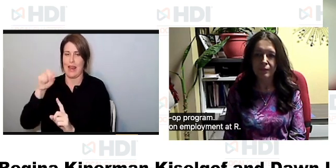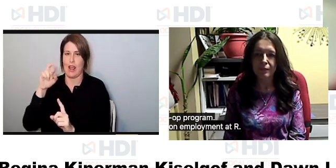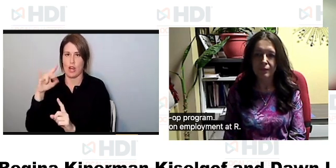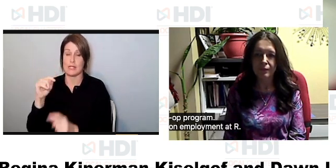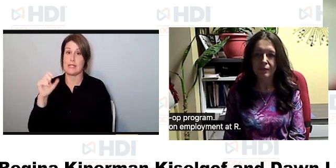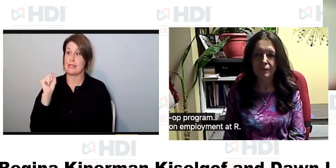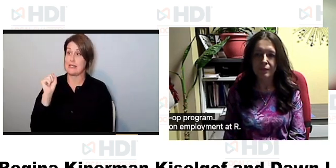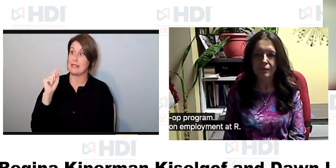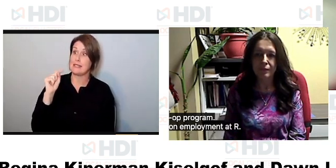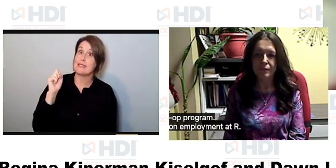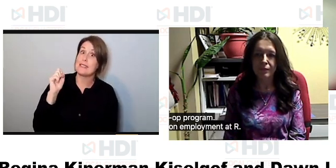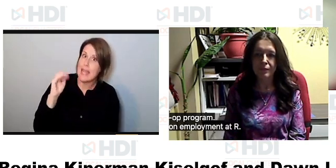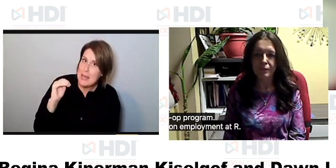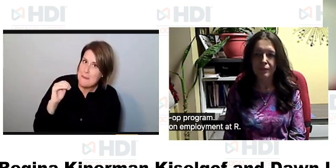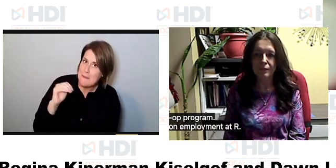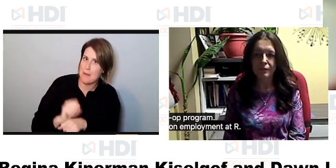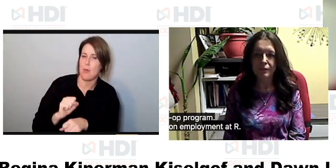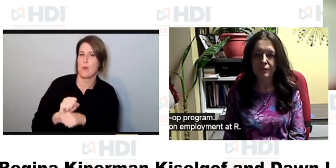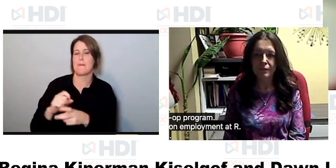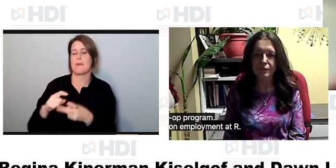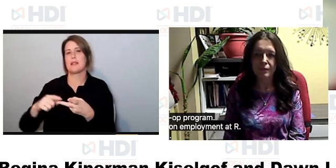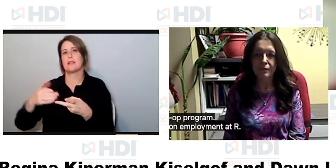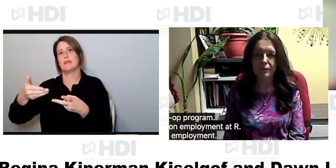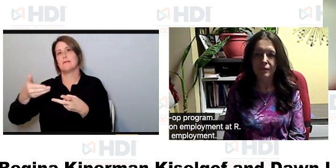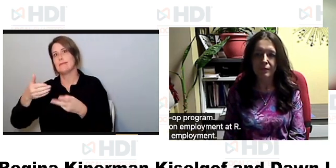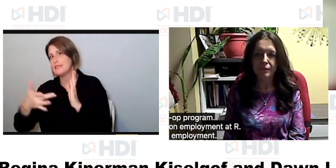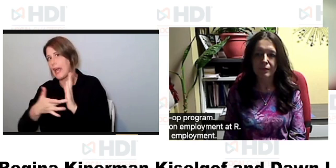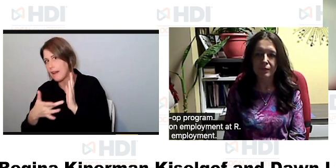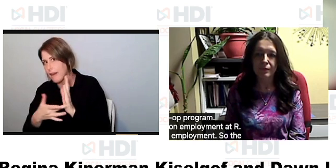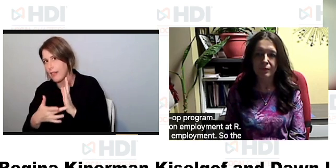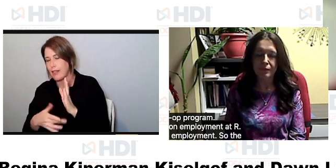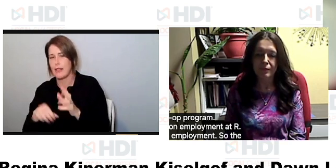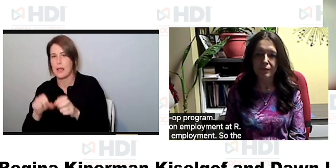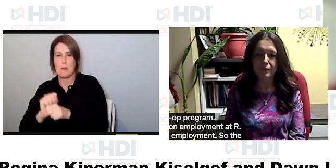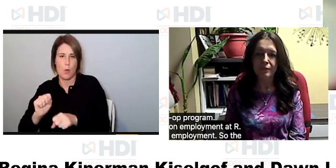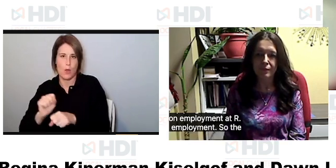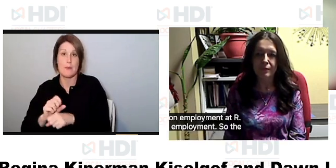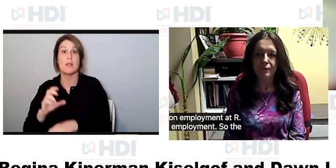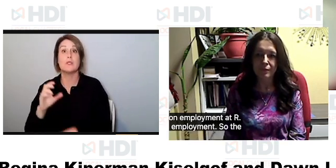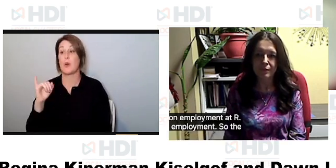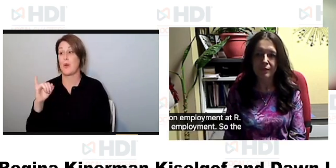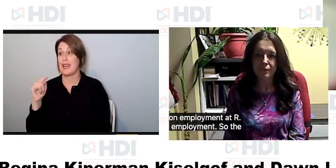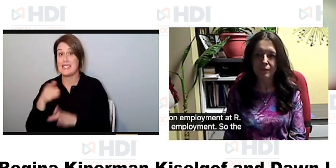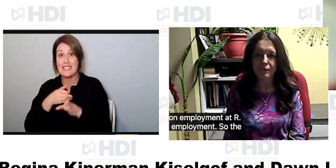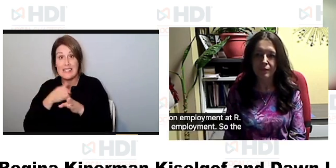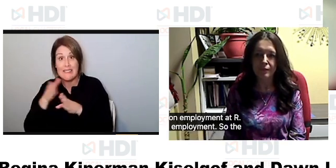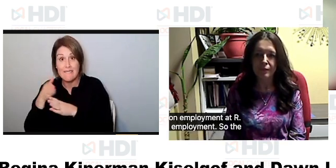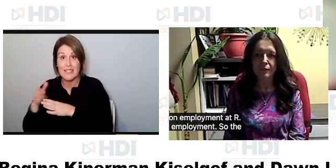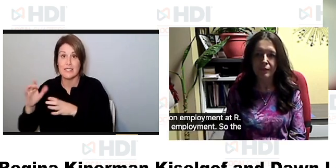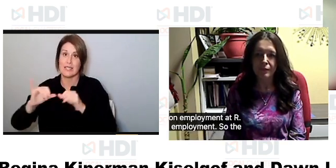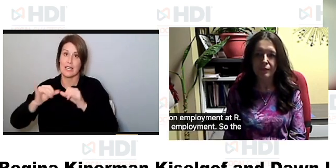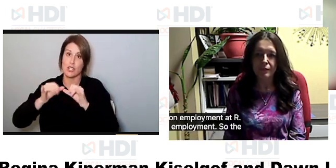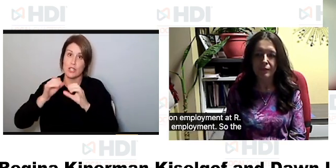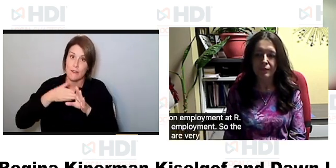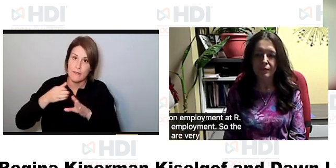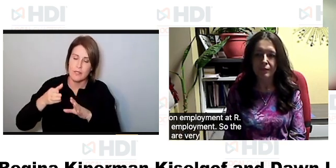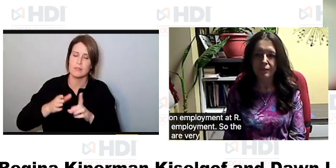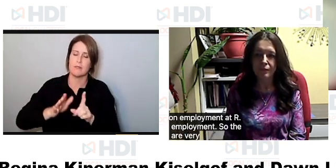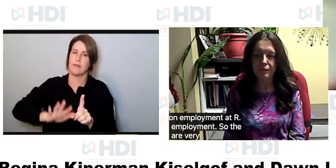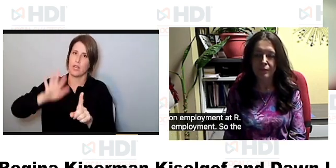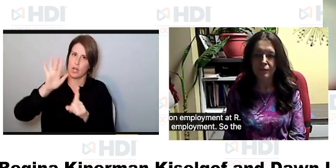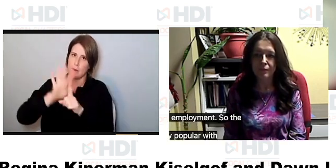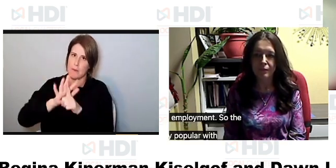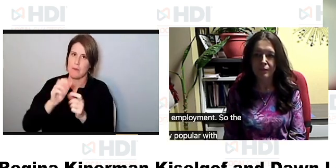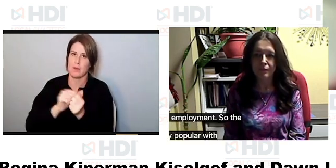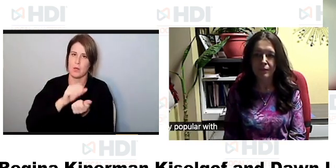employment technical employment so the it fields the engineering fields are very popular with